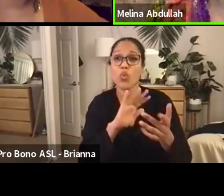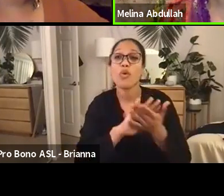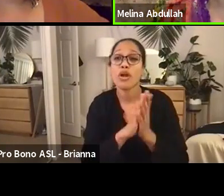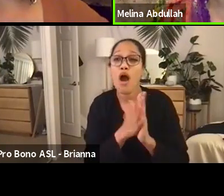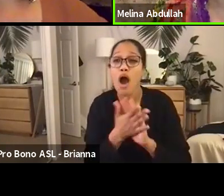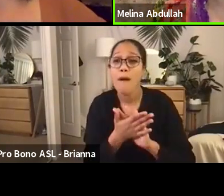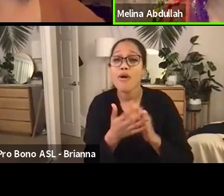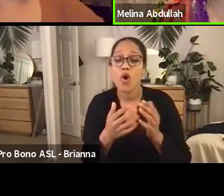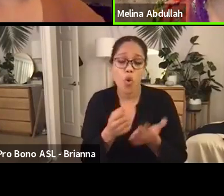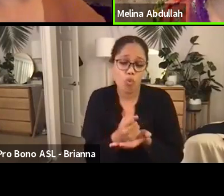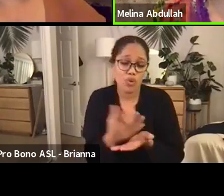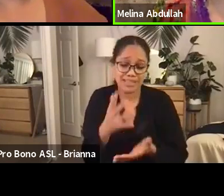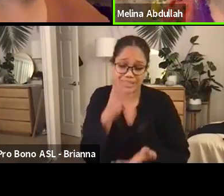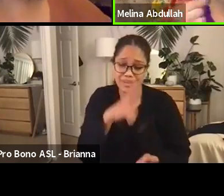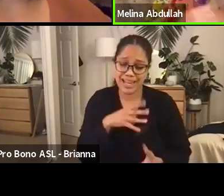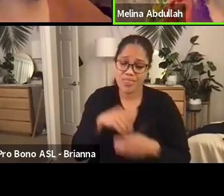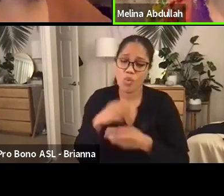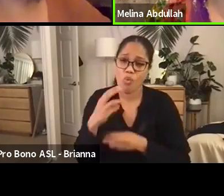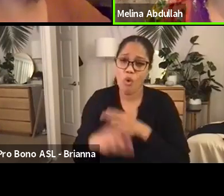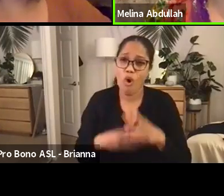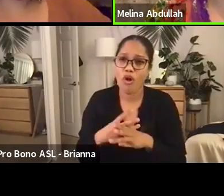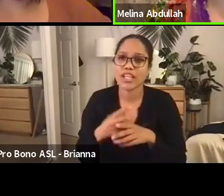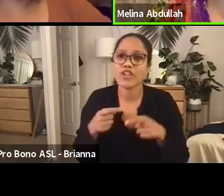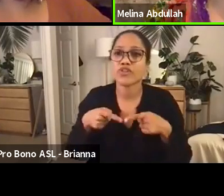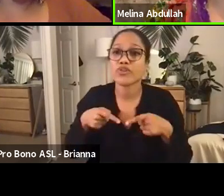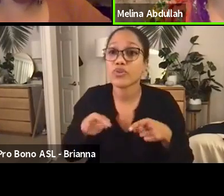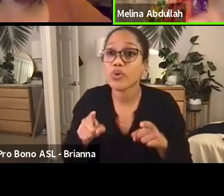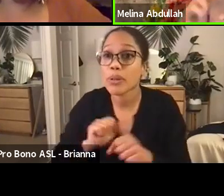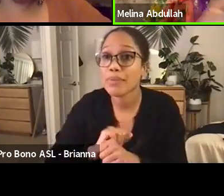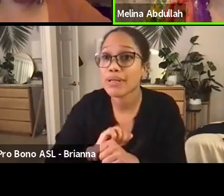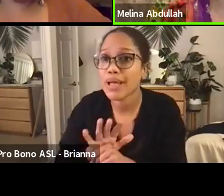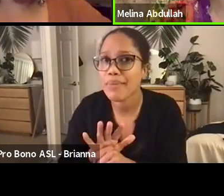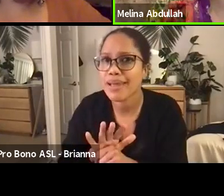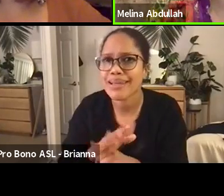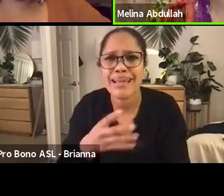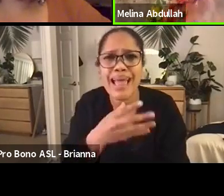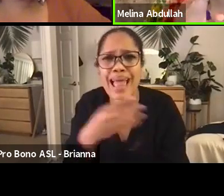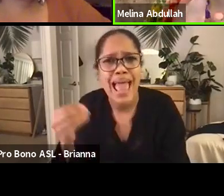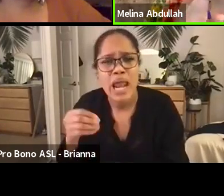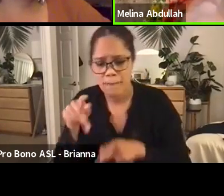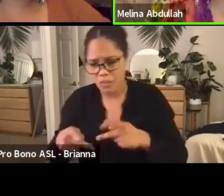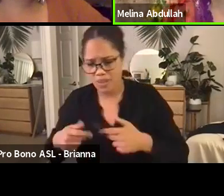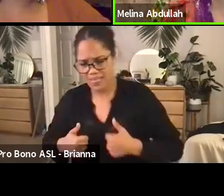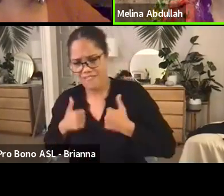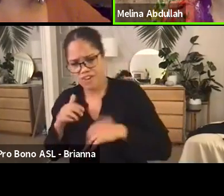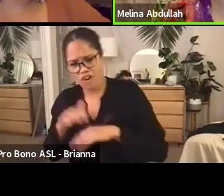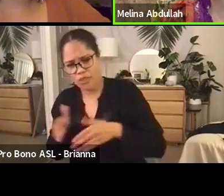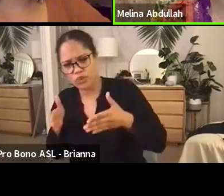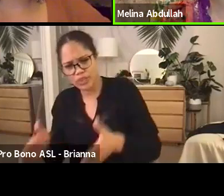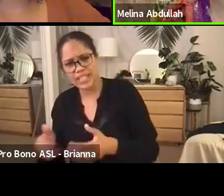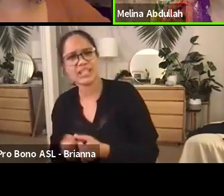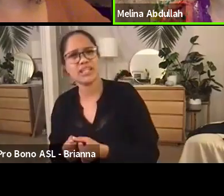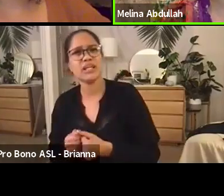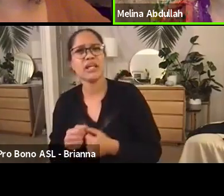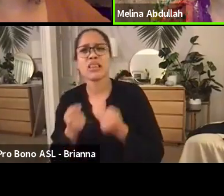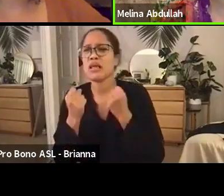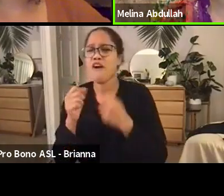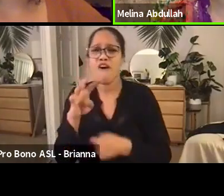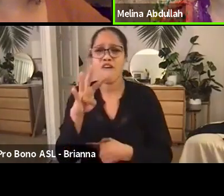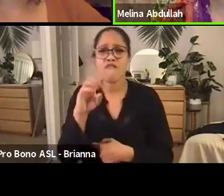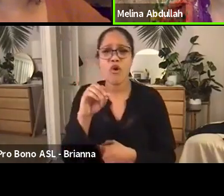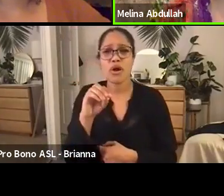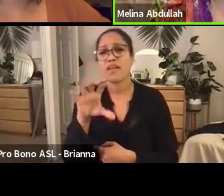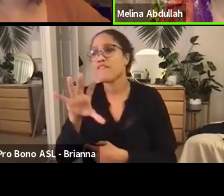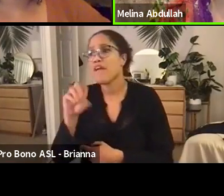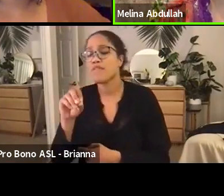the midst of the pandemic, but our people are living on the streets. Our people are losing their jobs. 40 to 50% of black owned